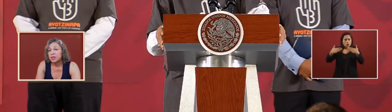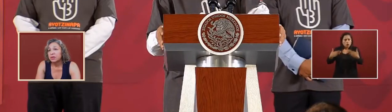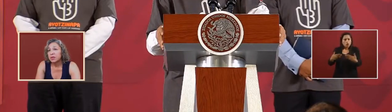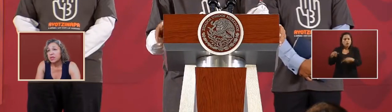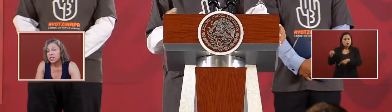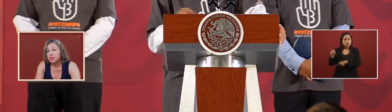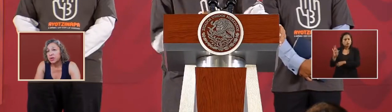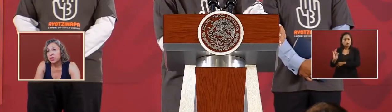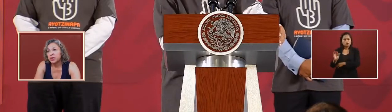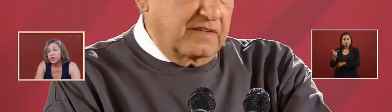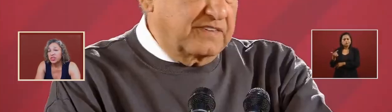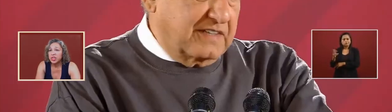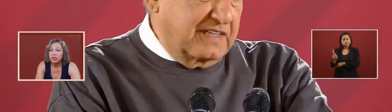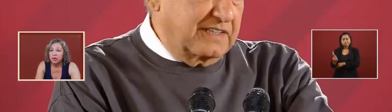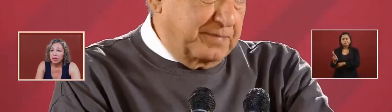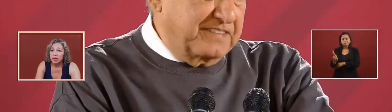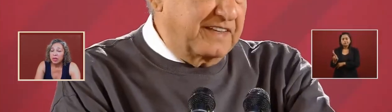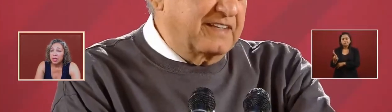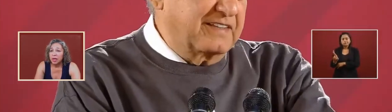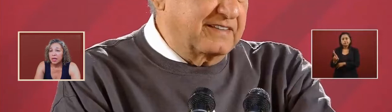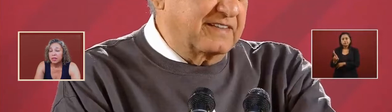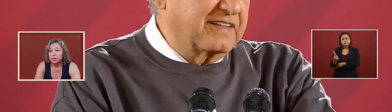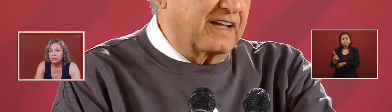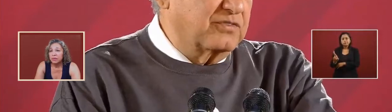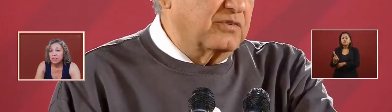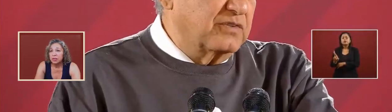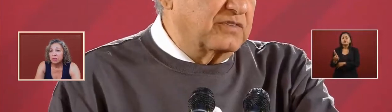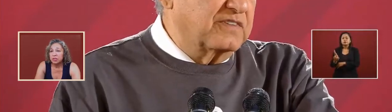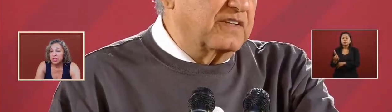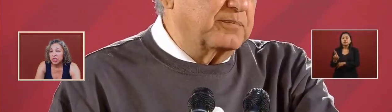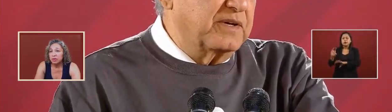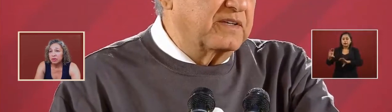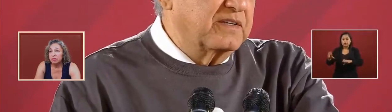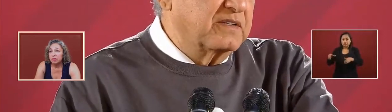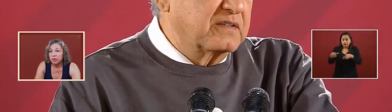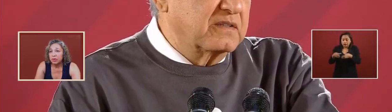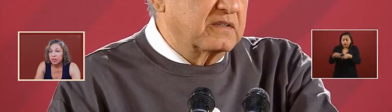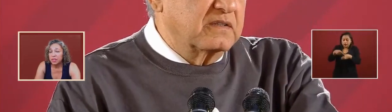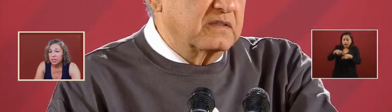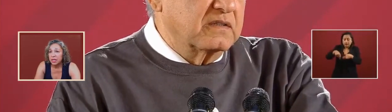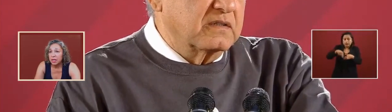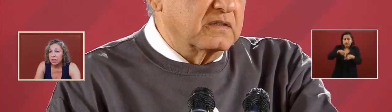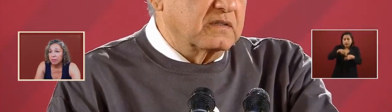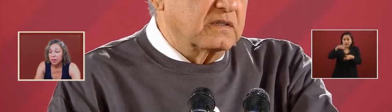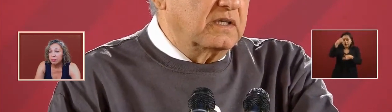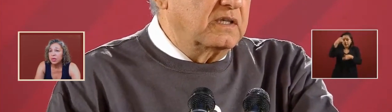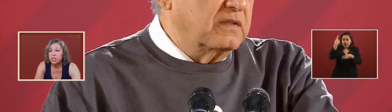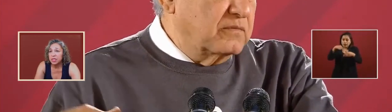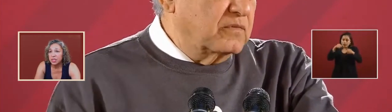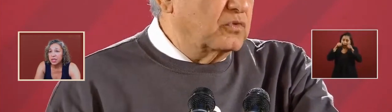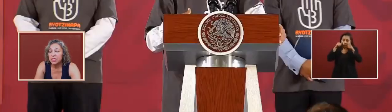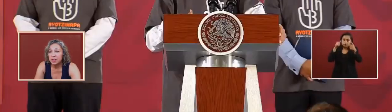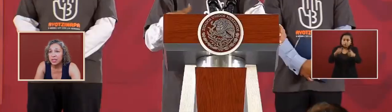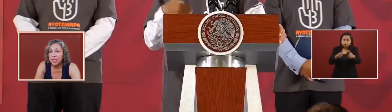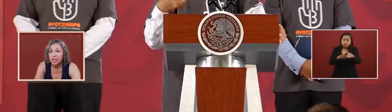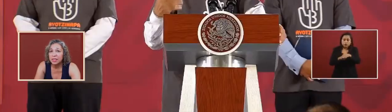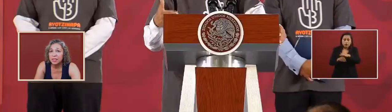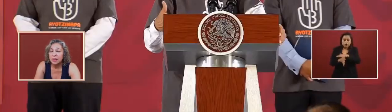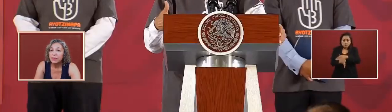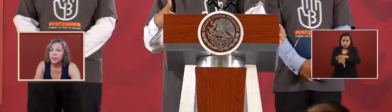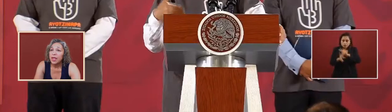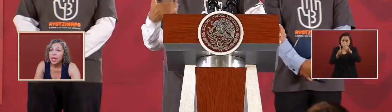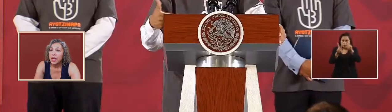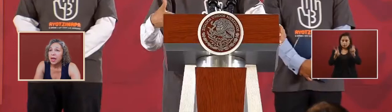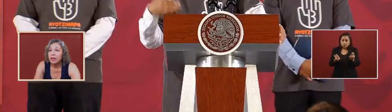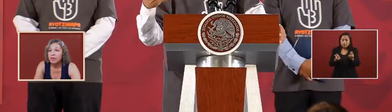to the district attorney general and the fiscal general for this the person assigned to this case